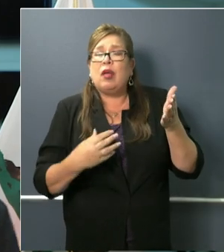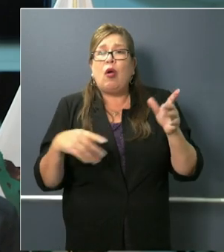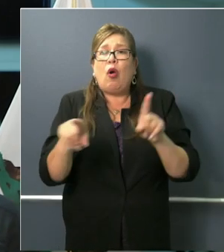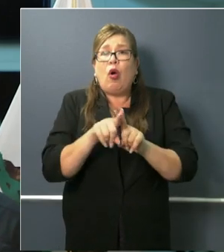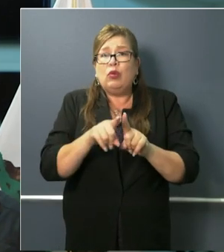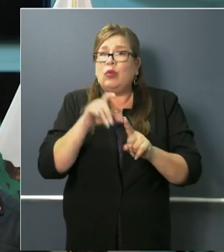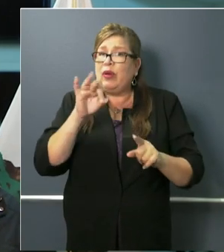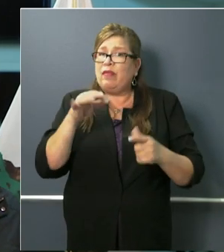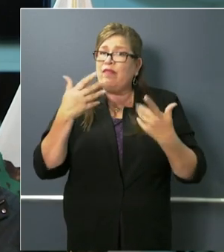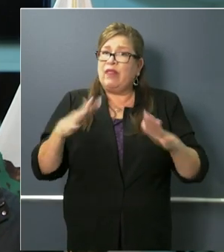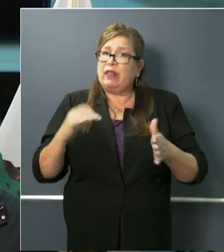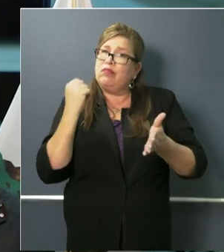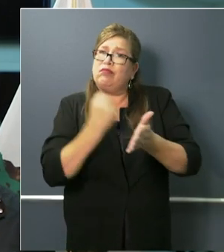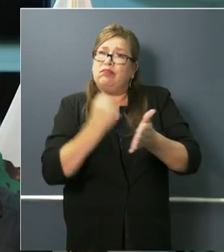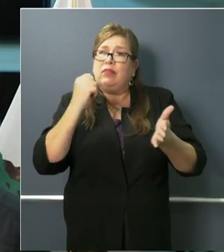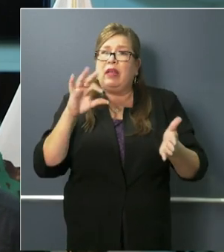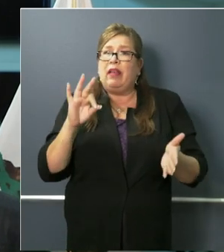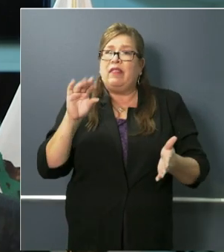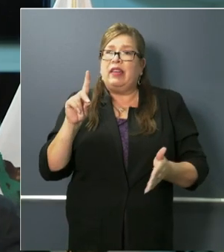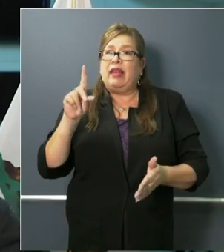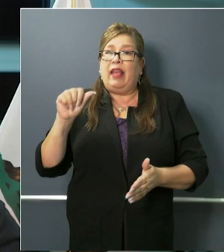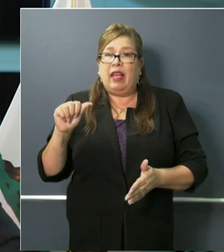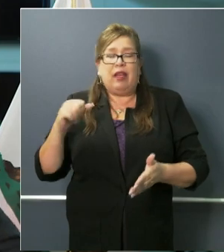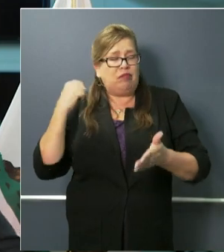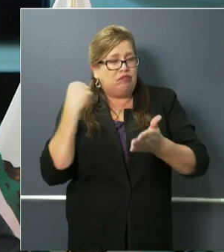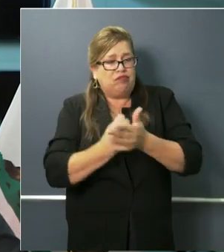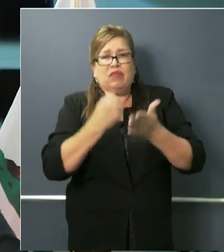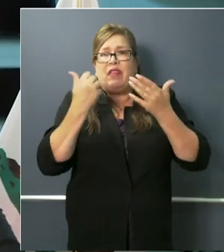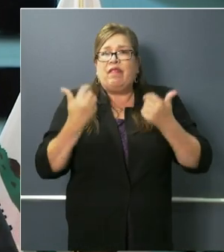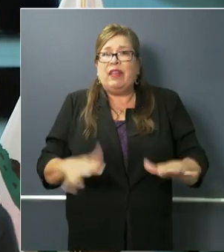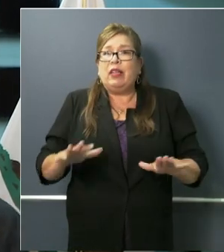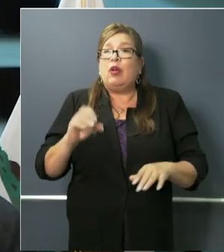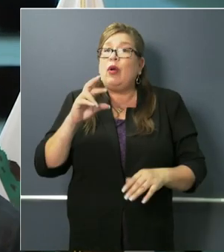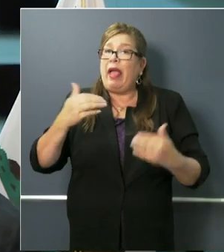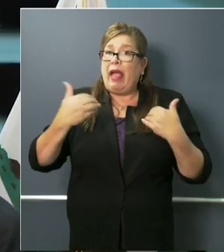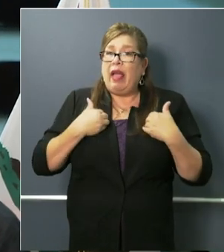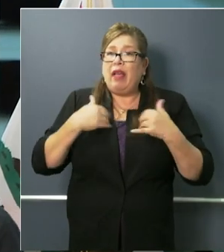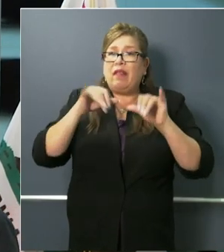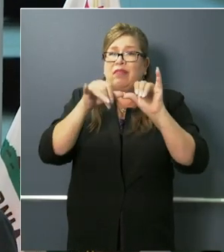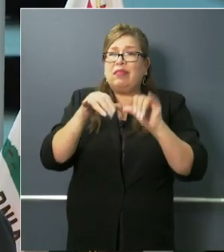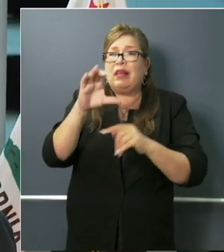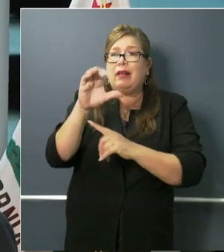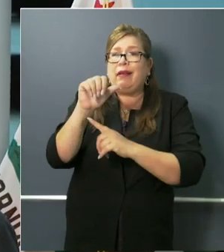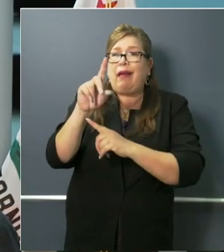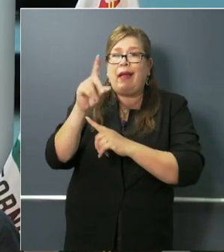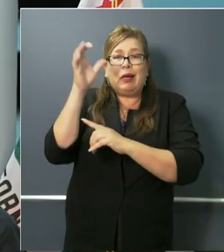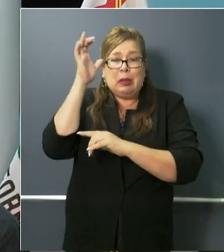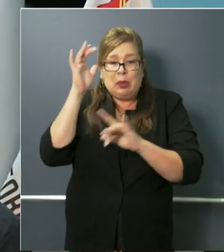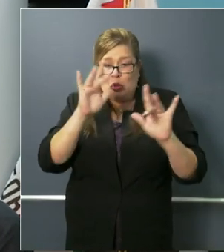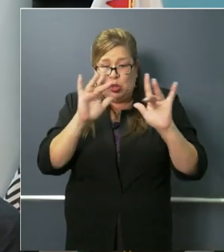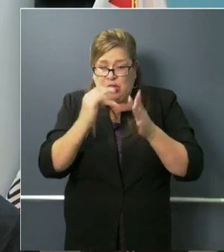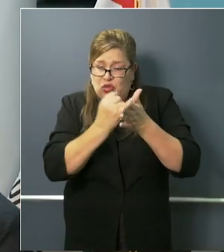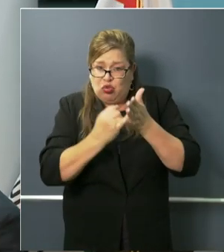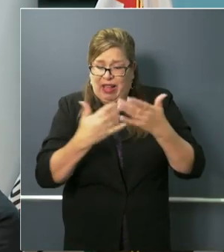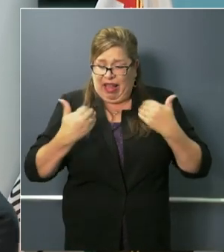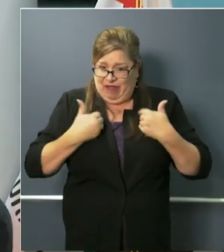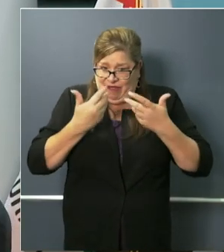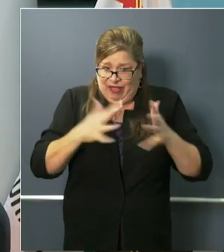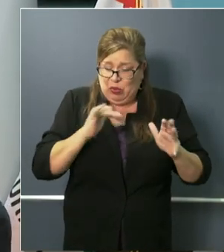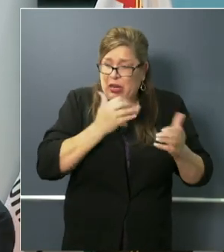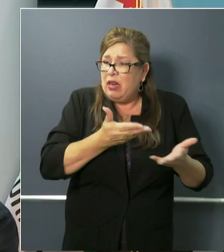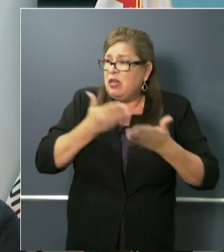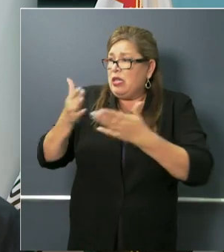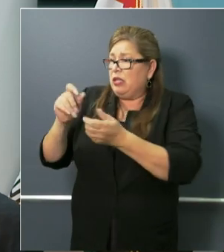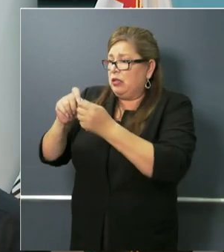if they're FDA approved, if they have CAD drawings, so we can provide the specs for individuals that are offering that support. So